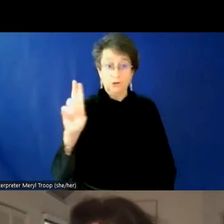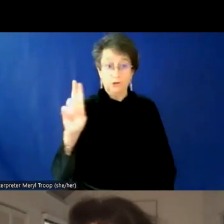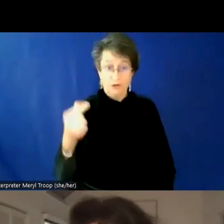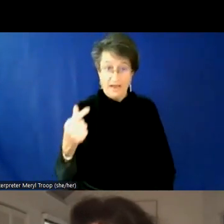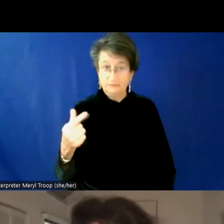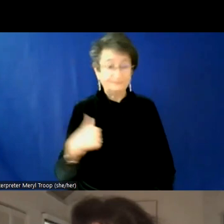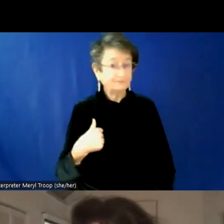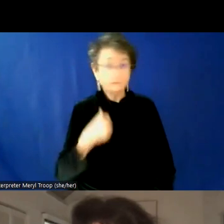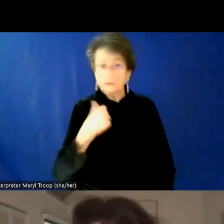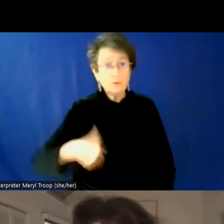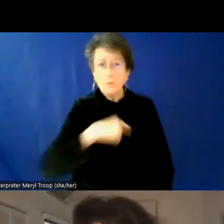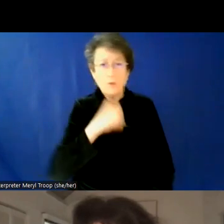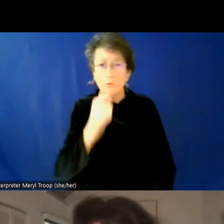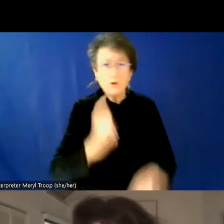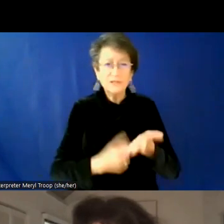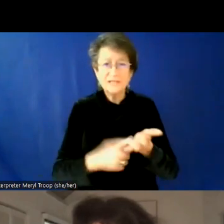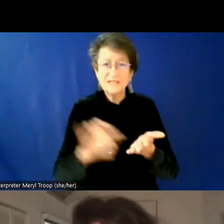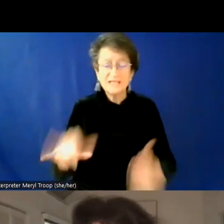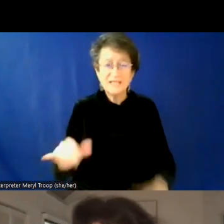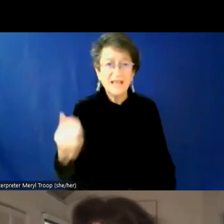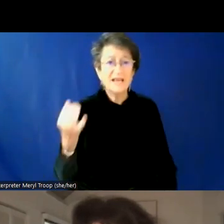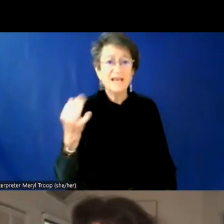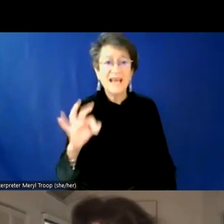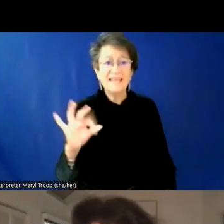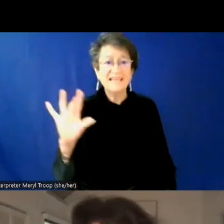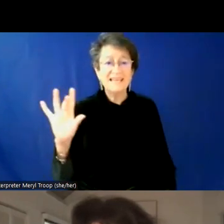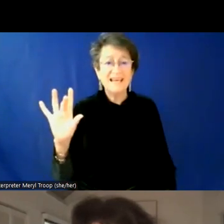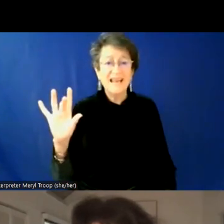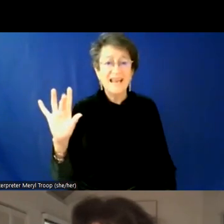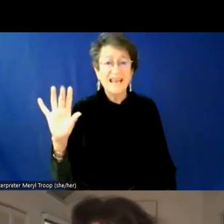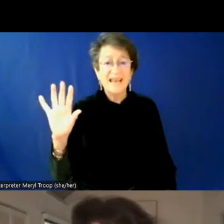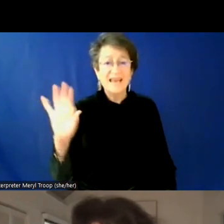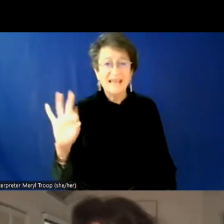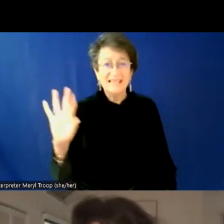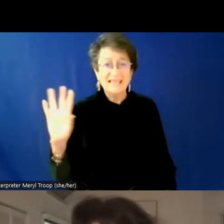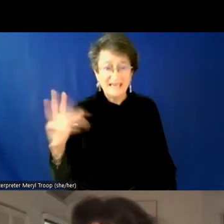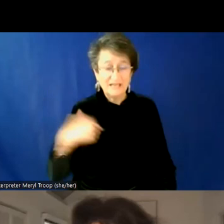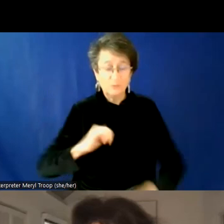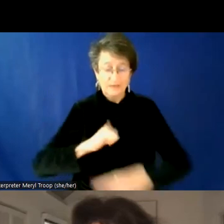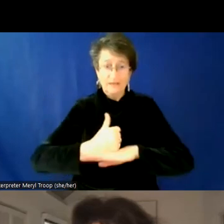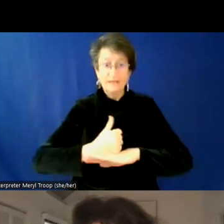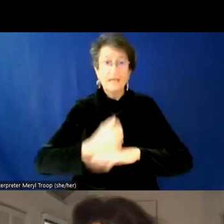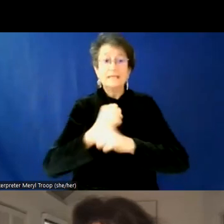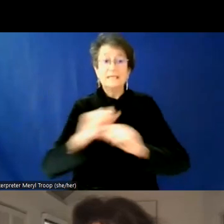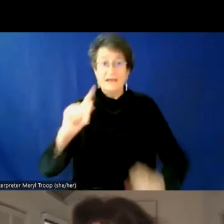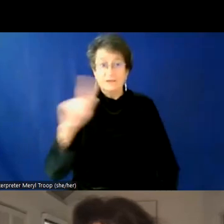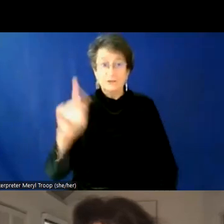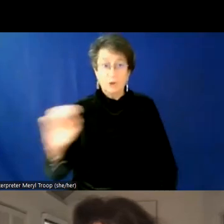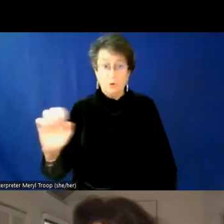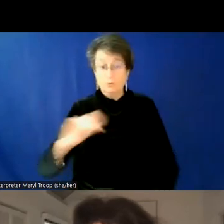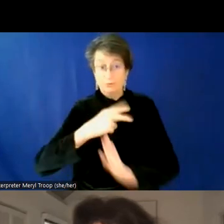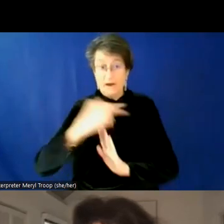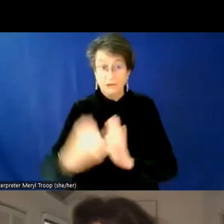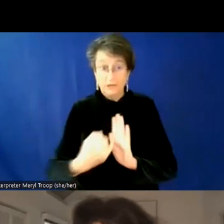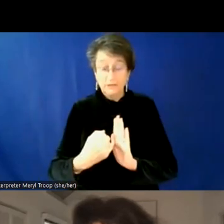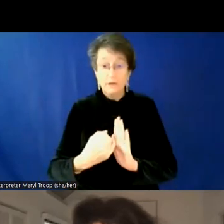even in 1996, when we established the safe zone project and the presentation that I gave earlier is part